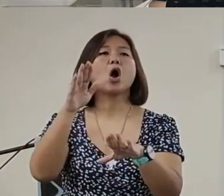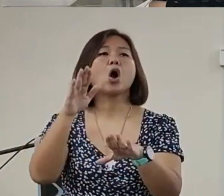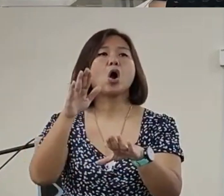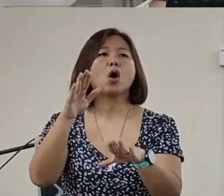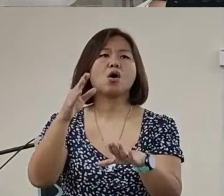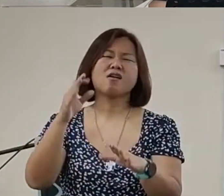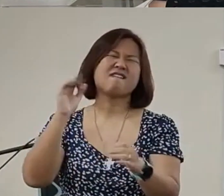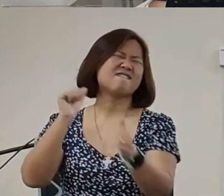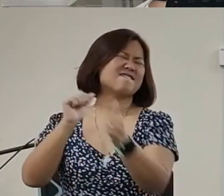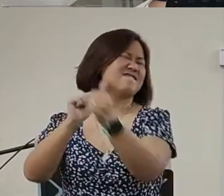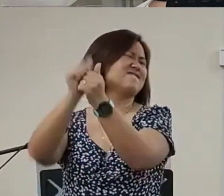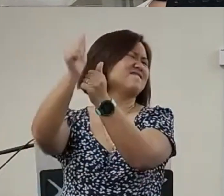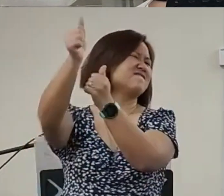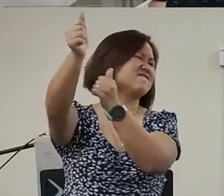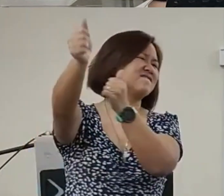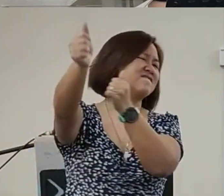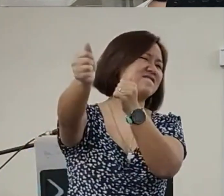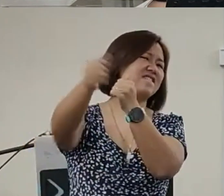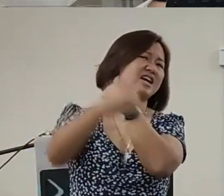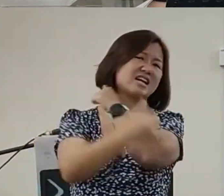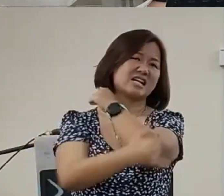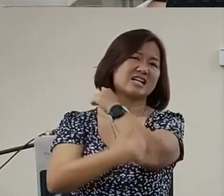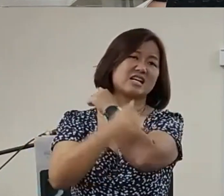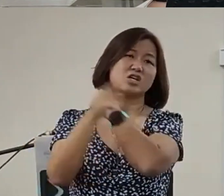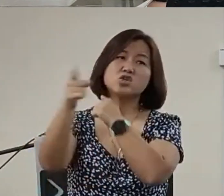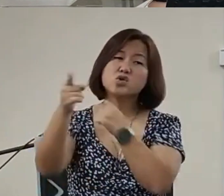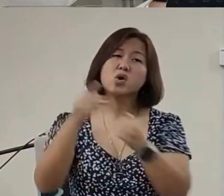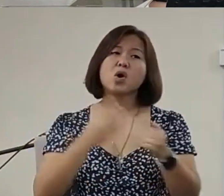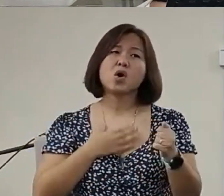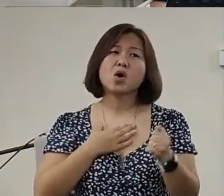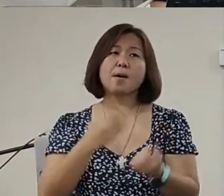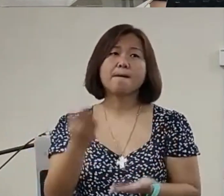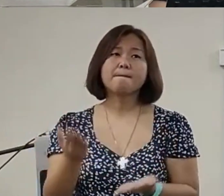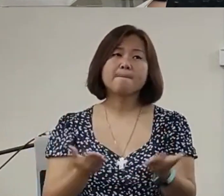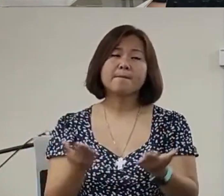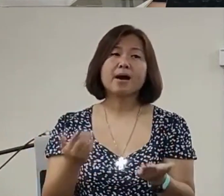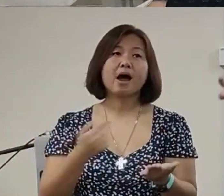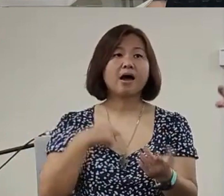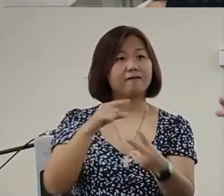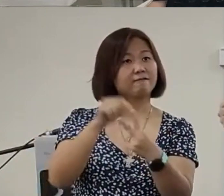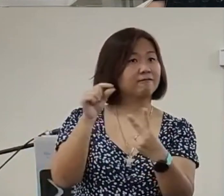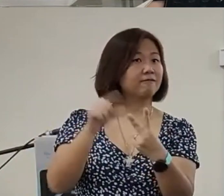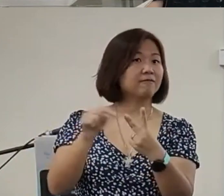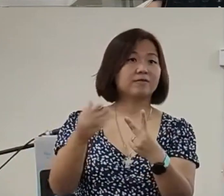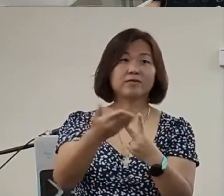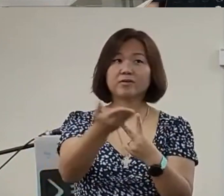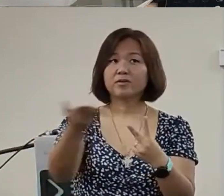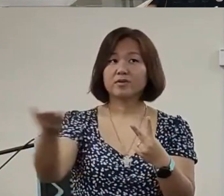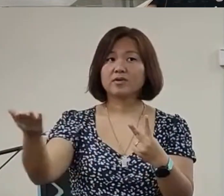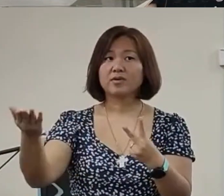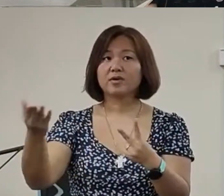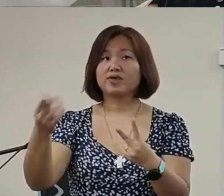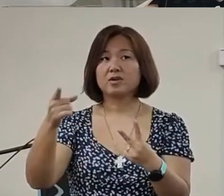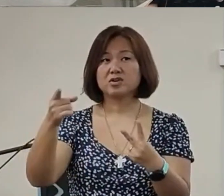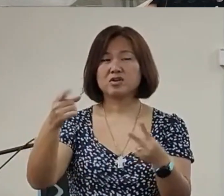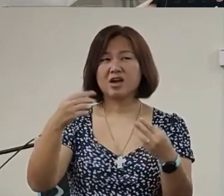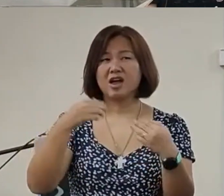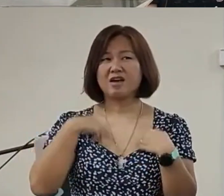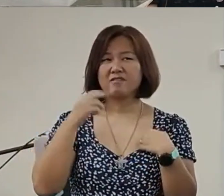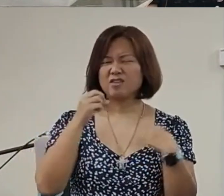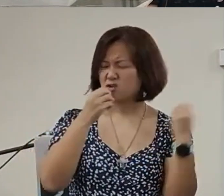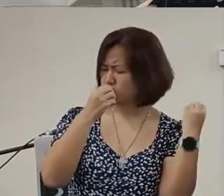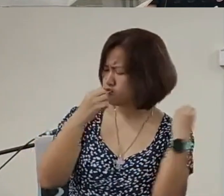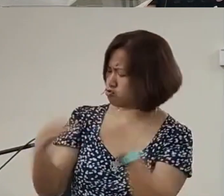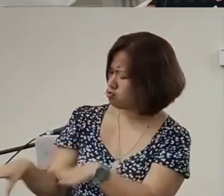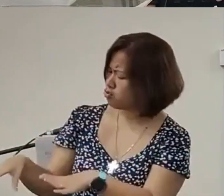and said to you you are my servant I have chosen you and you have not and have